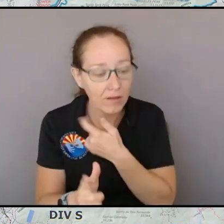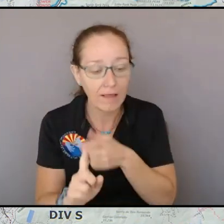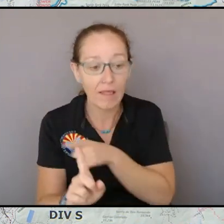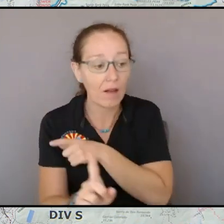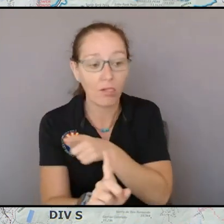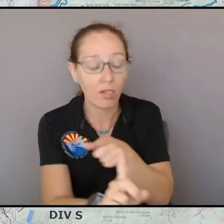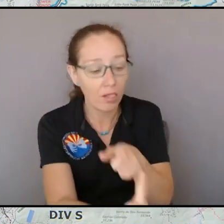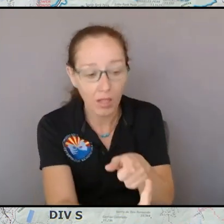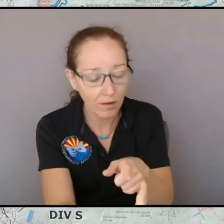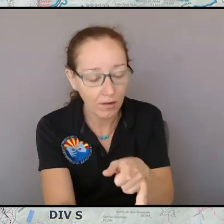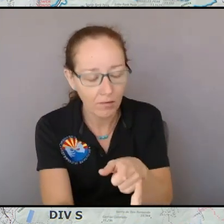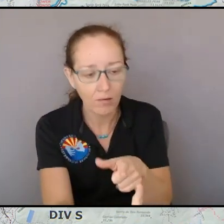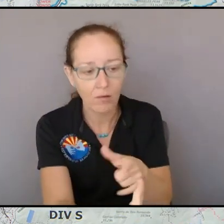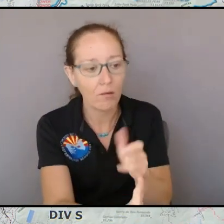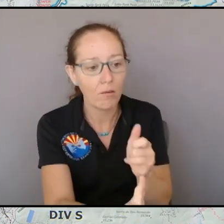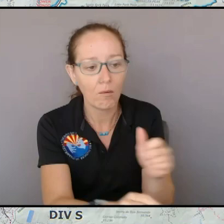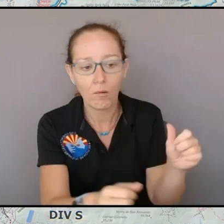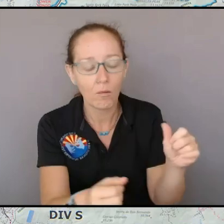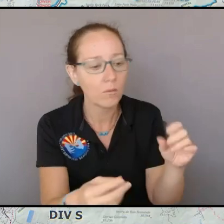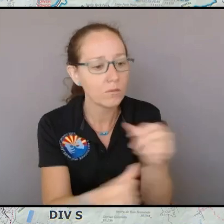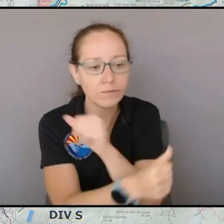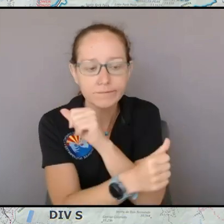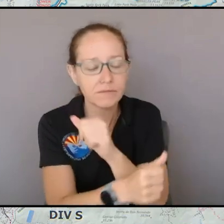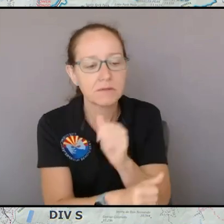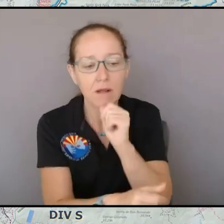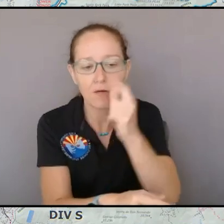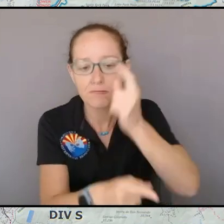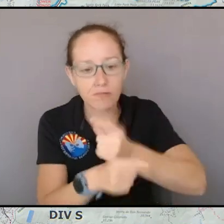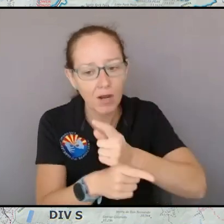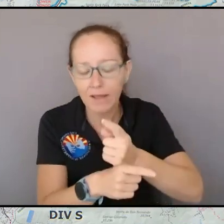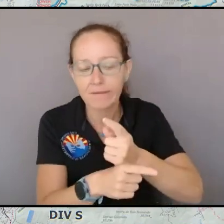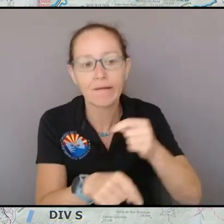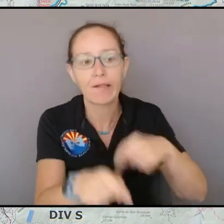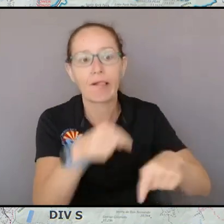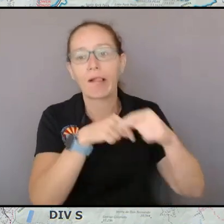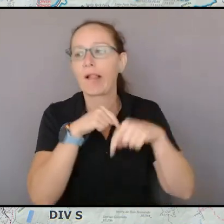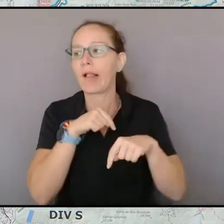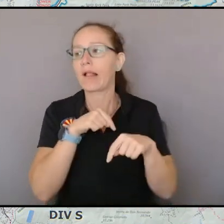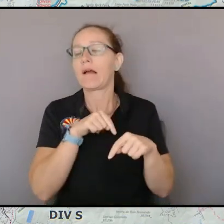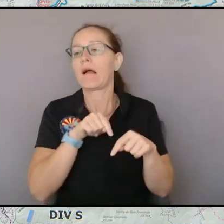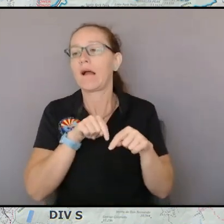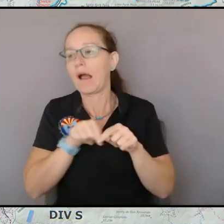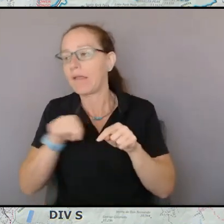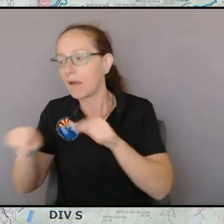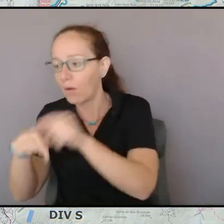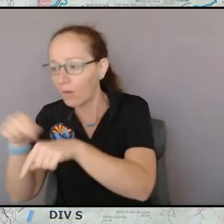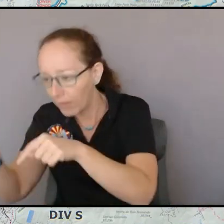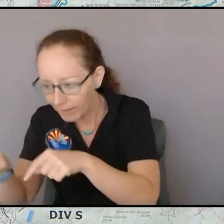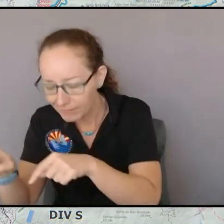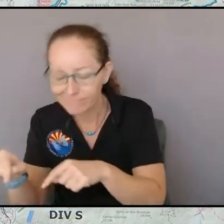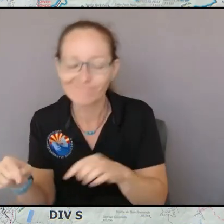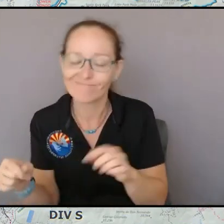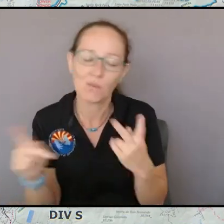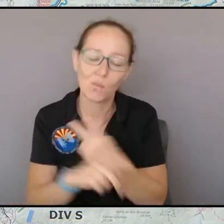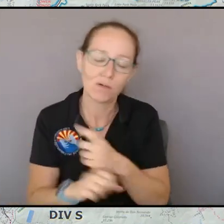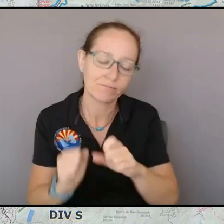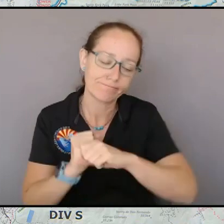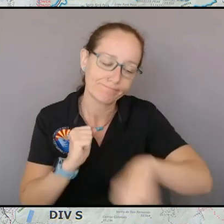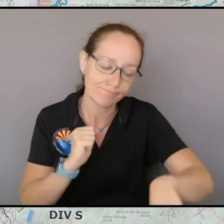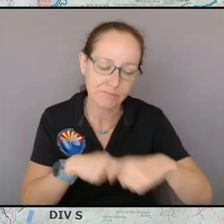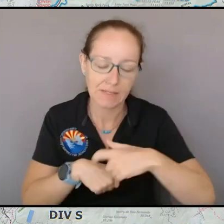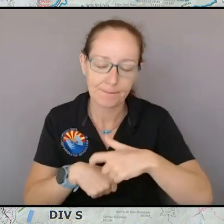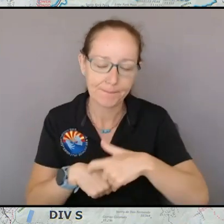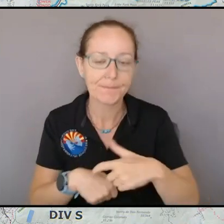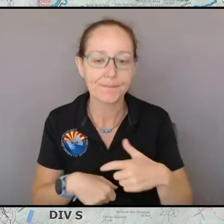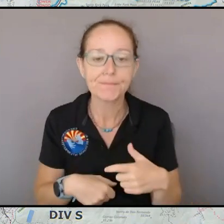we write up that's not right we got to go this way it's basically the the landscape level